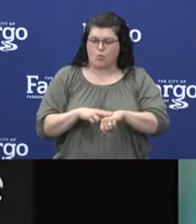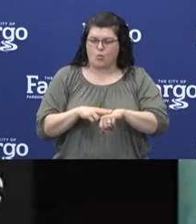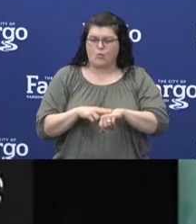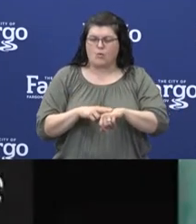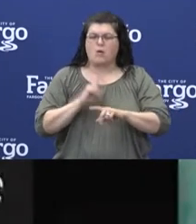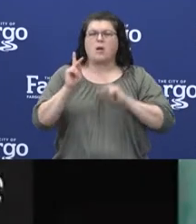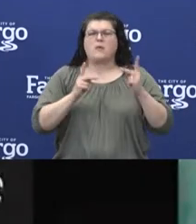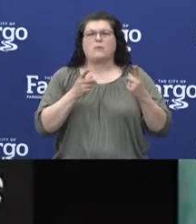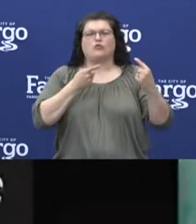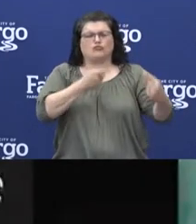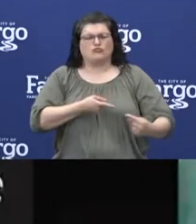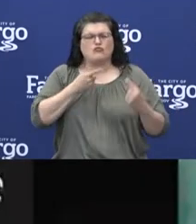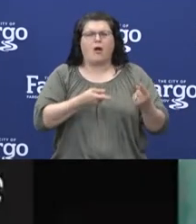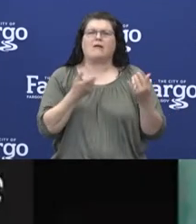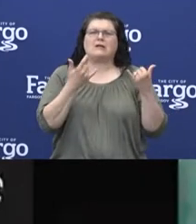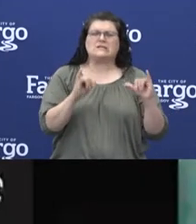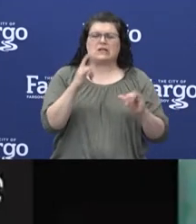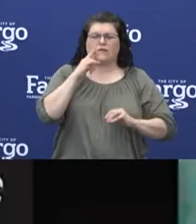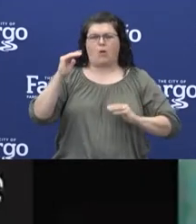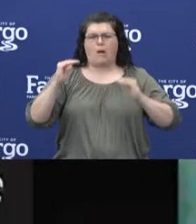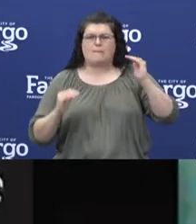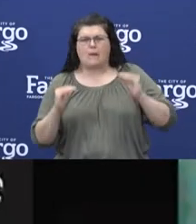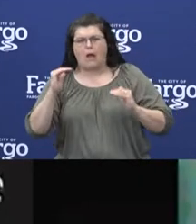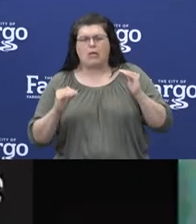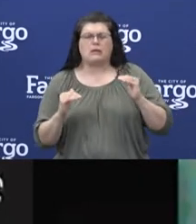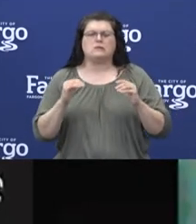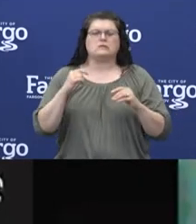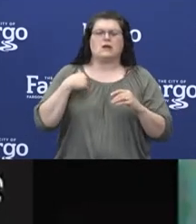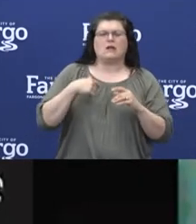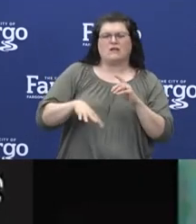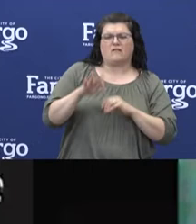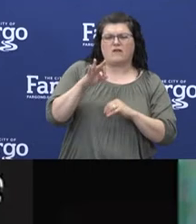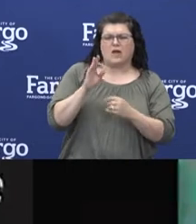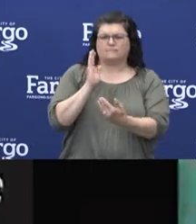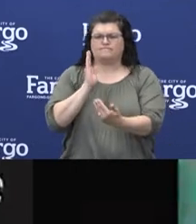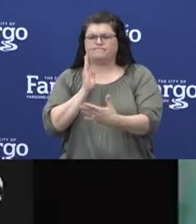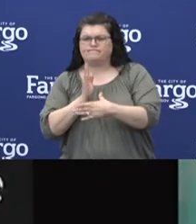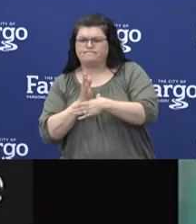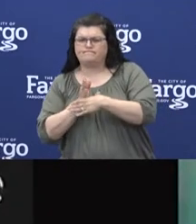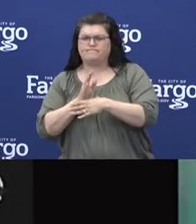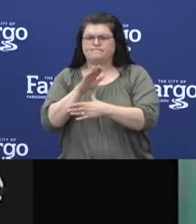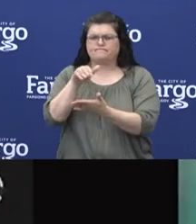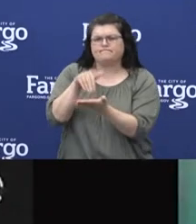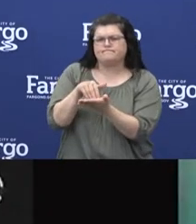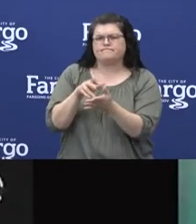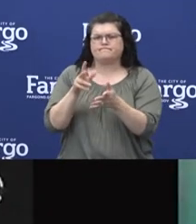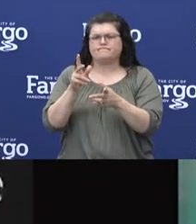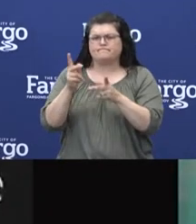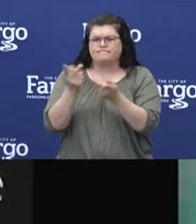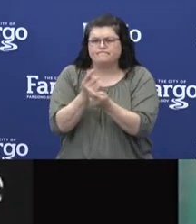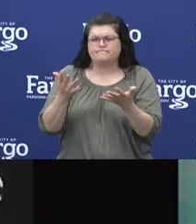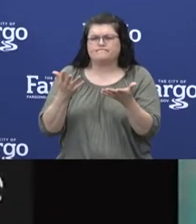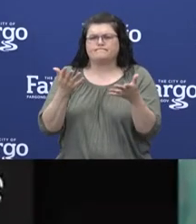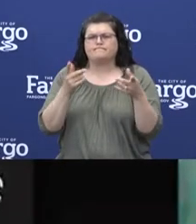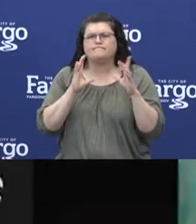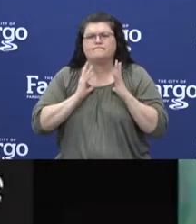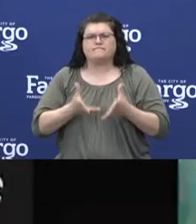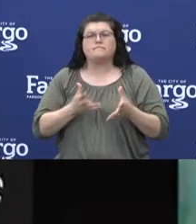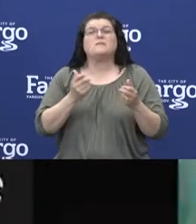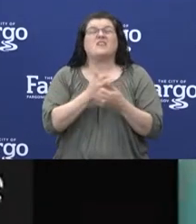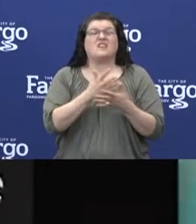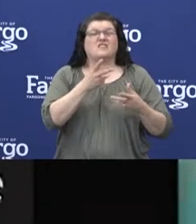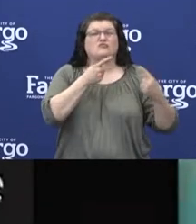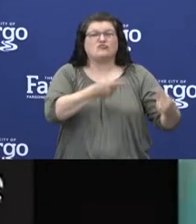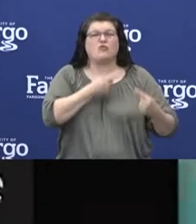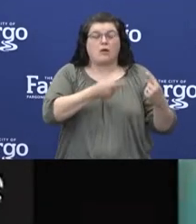struggling to maintain balance and perspective, and it's difficult to find that middle ground. There's a feeling of division across the nation, and public health issues